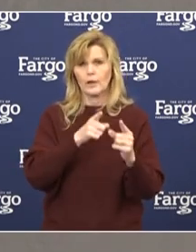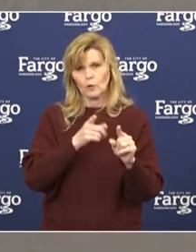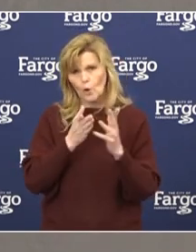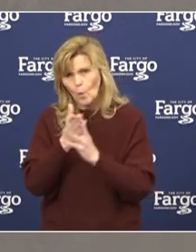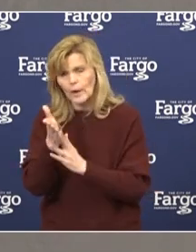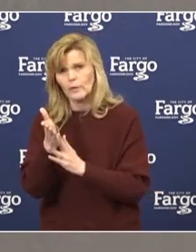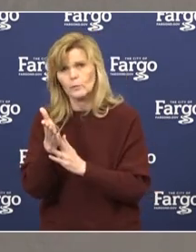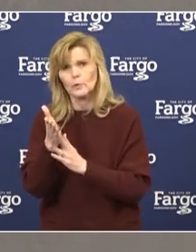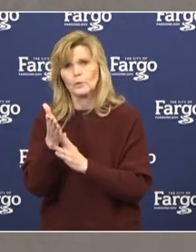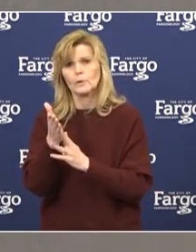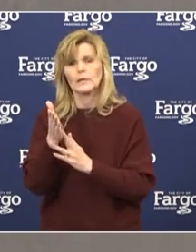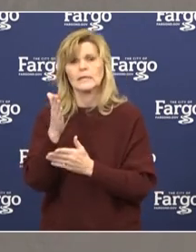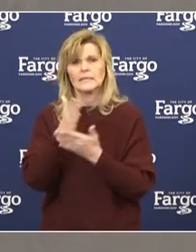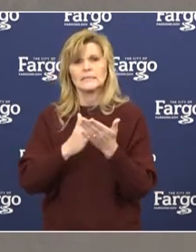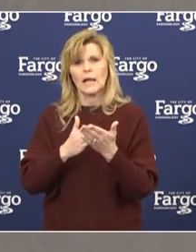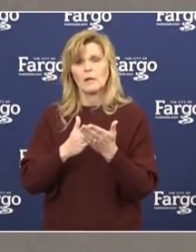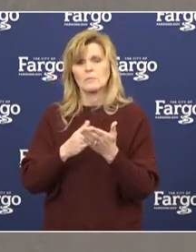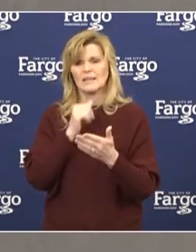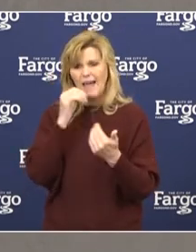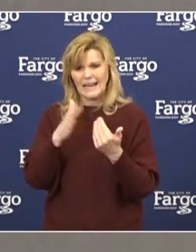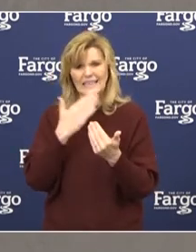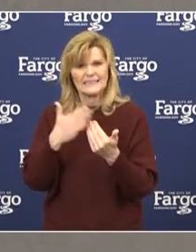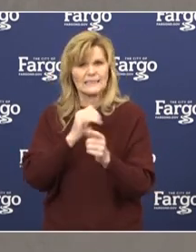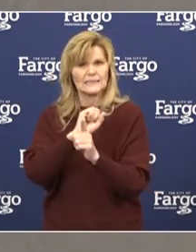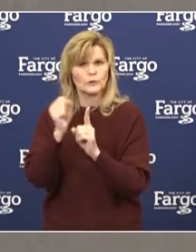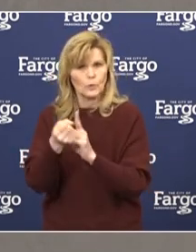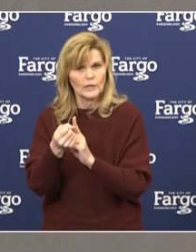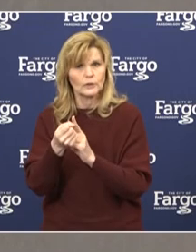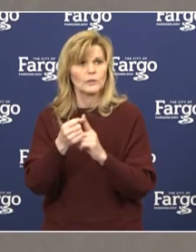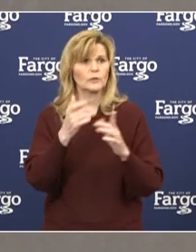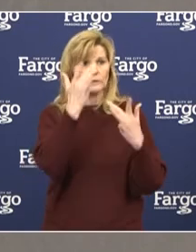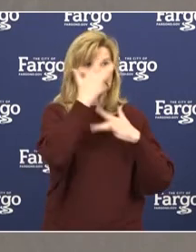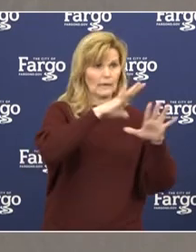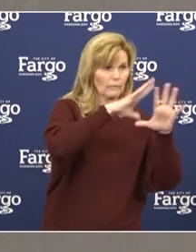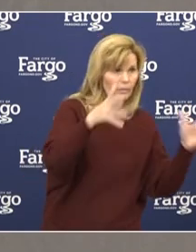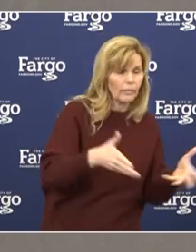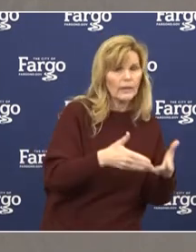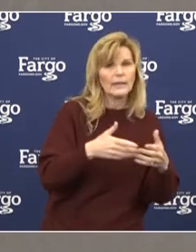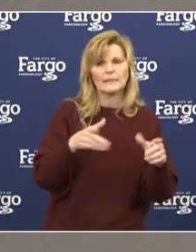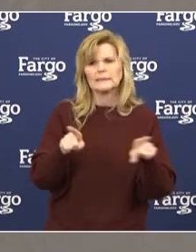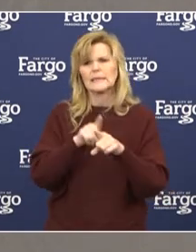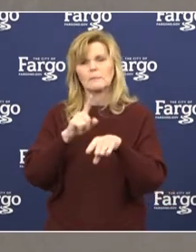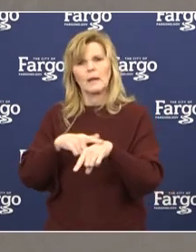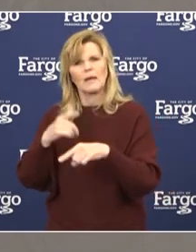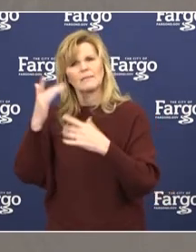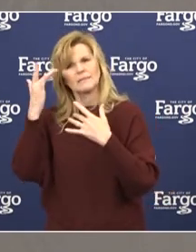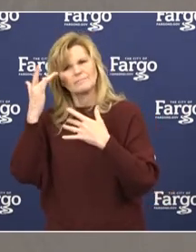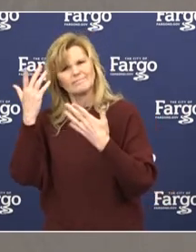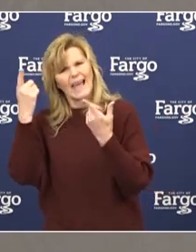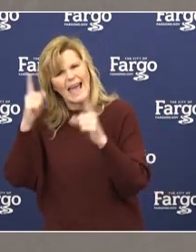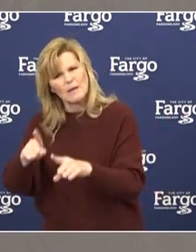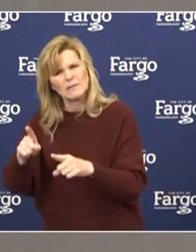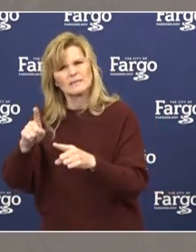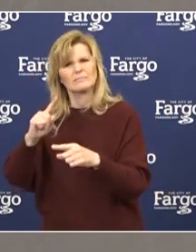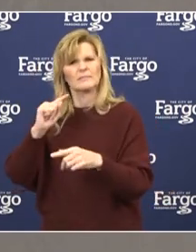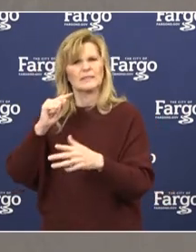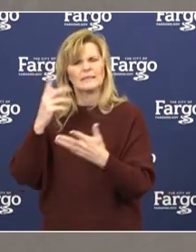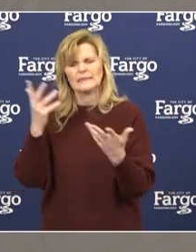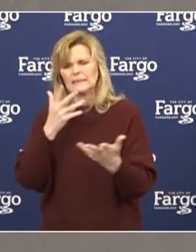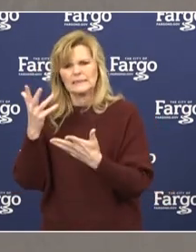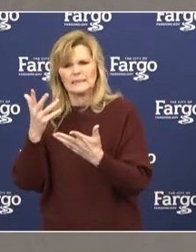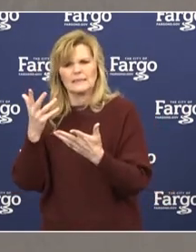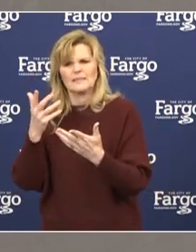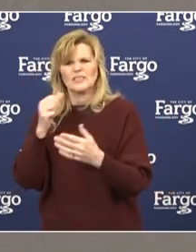through some tough times on top of dealing with the pandemic. You know, I want you to know that if there's anything obviously